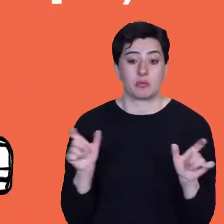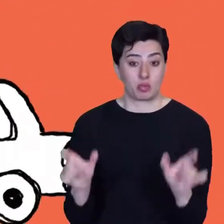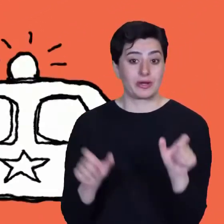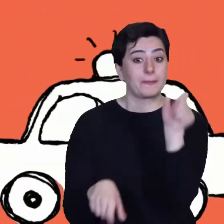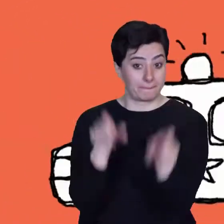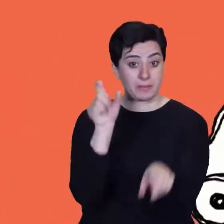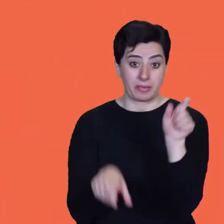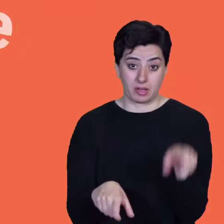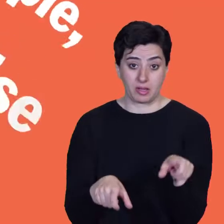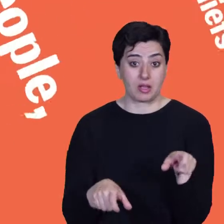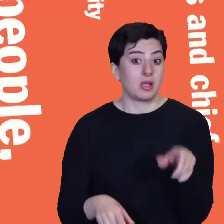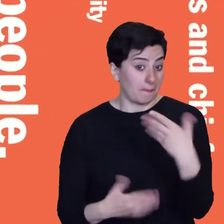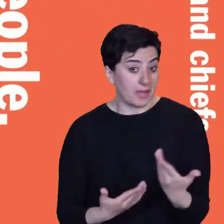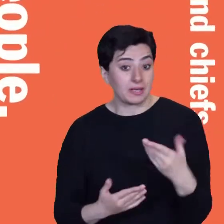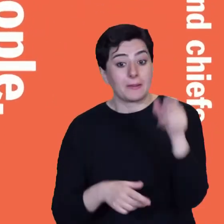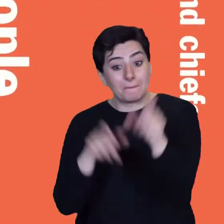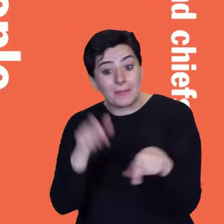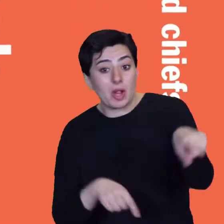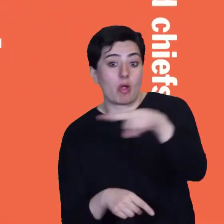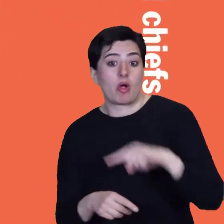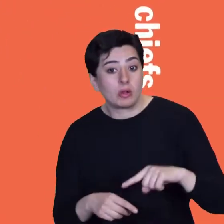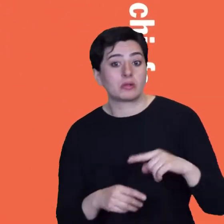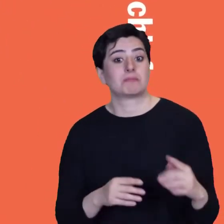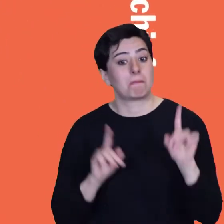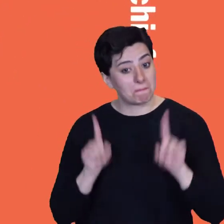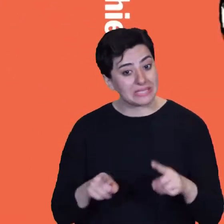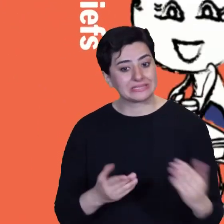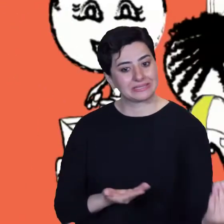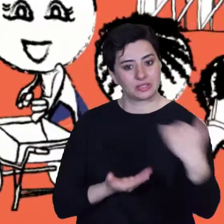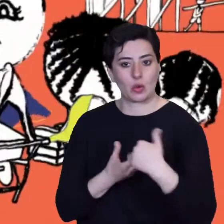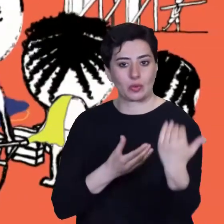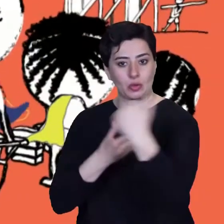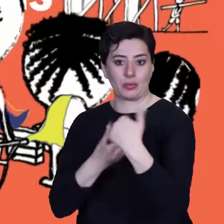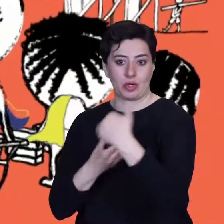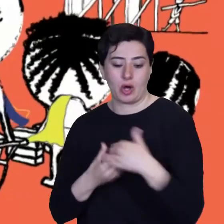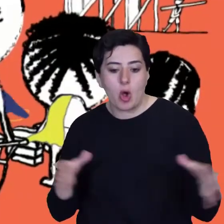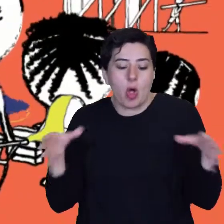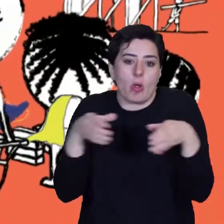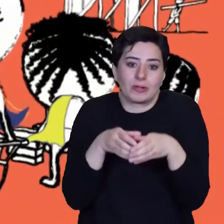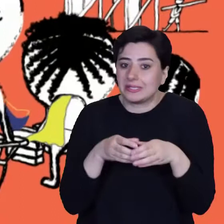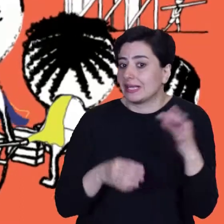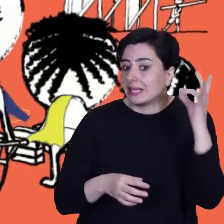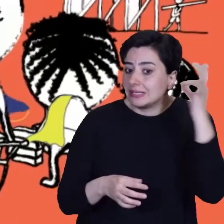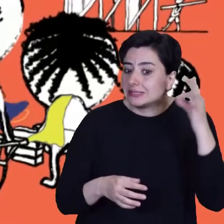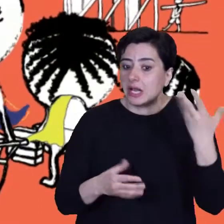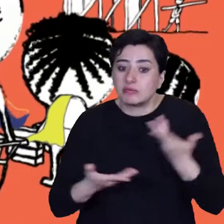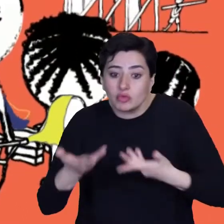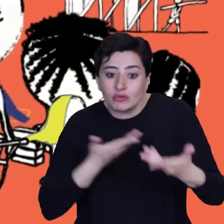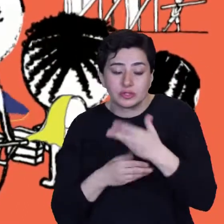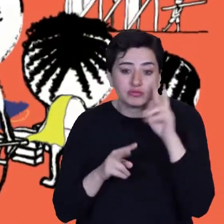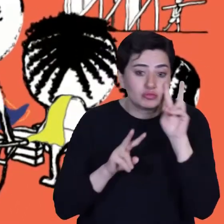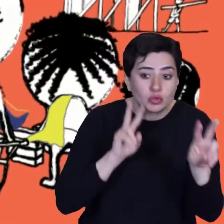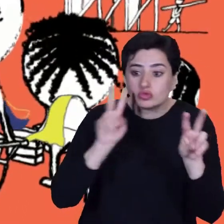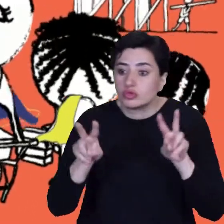people, but everyone else does too. Close communities where everyone listens and look out for each other